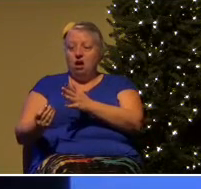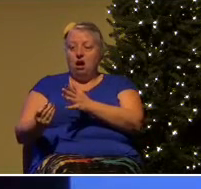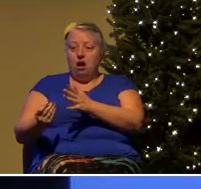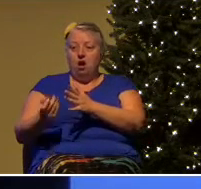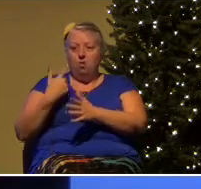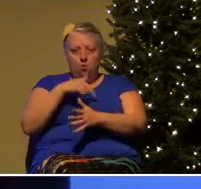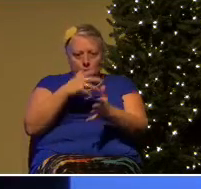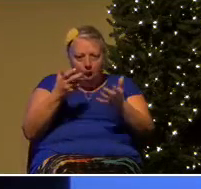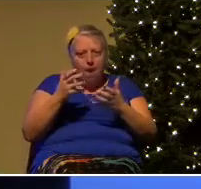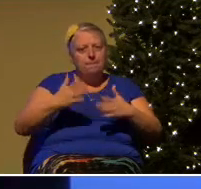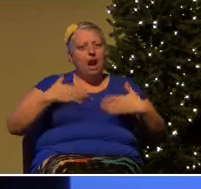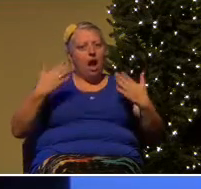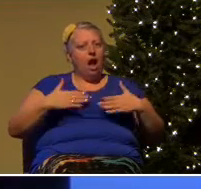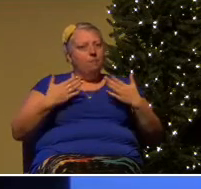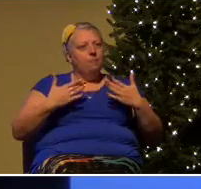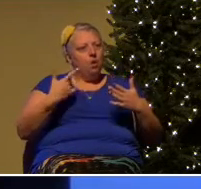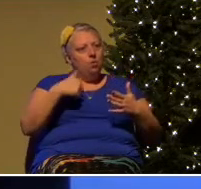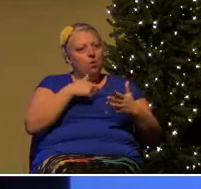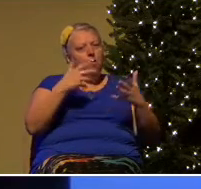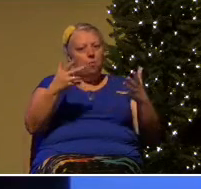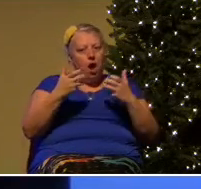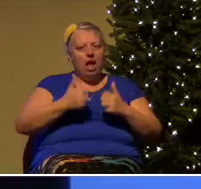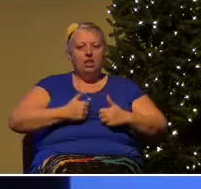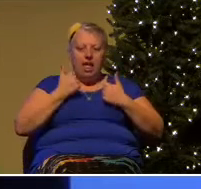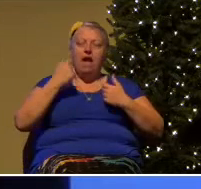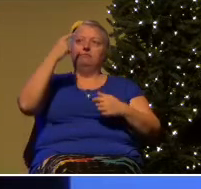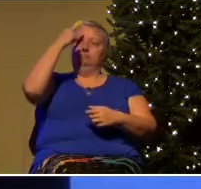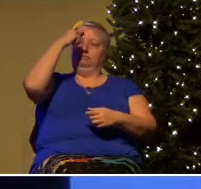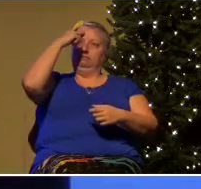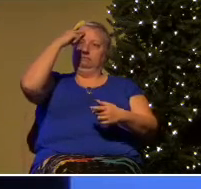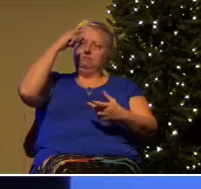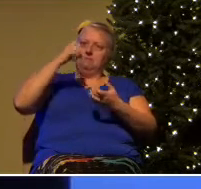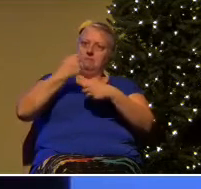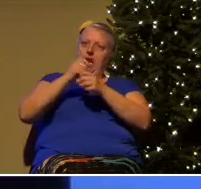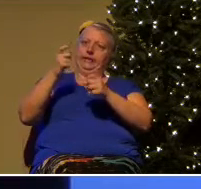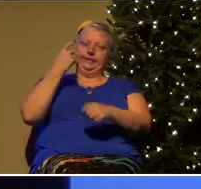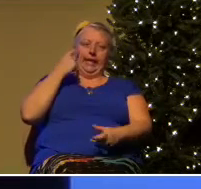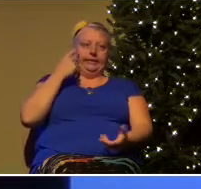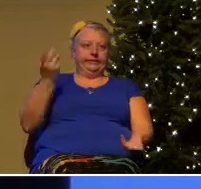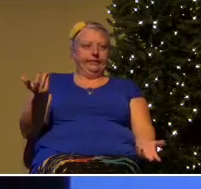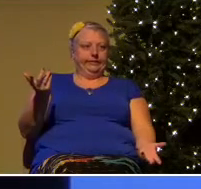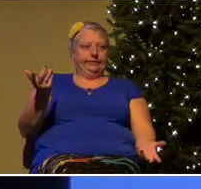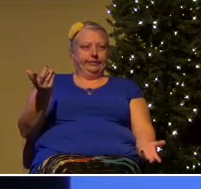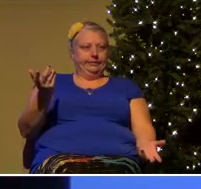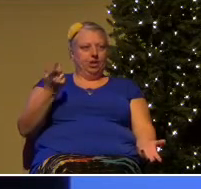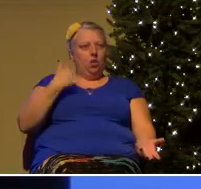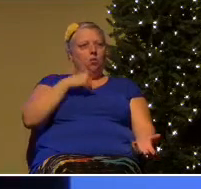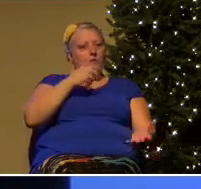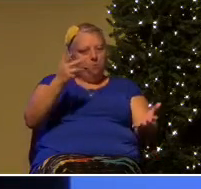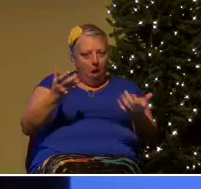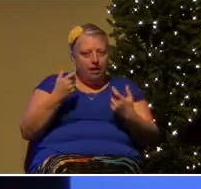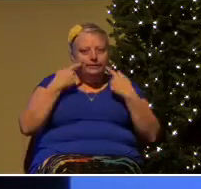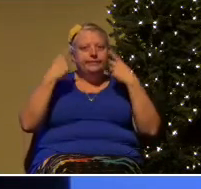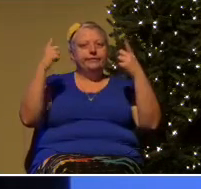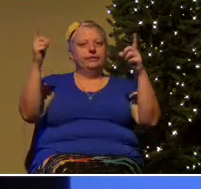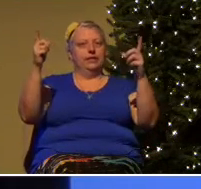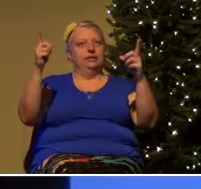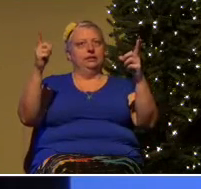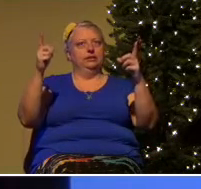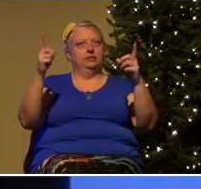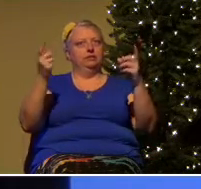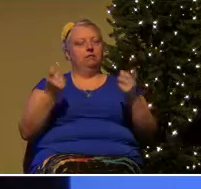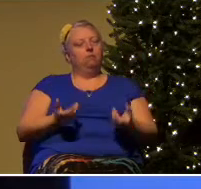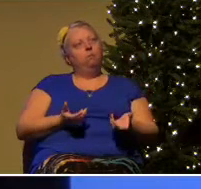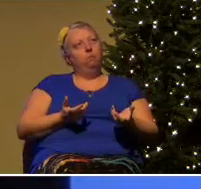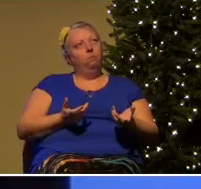want to be happy we all want life to make sense we all want success and